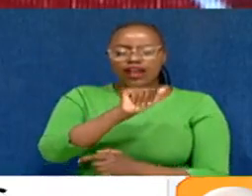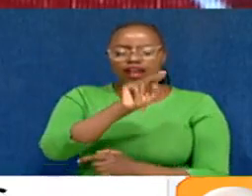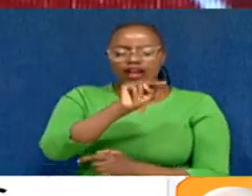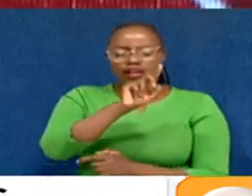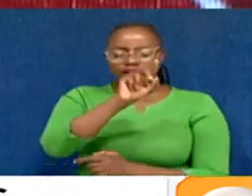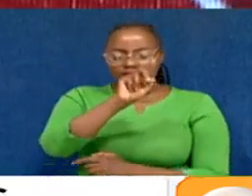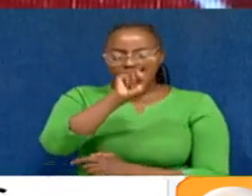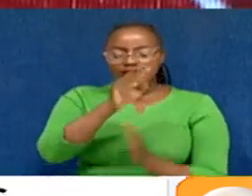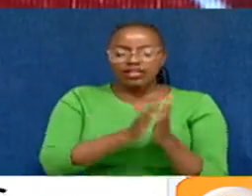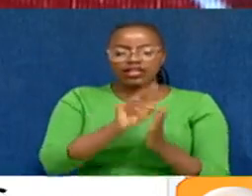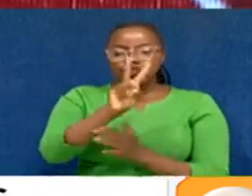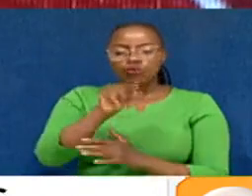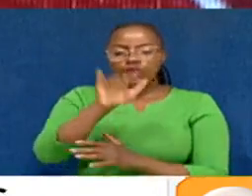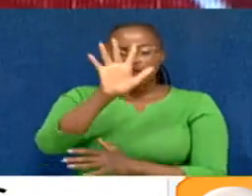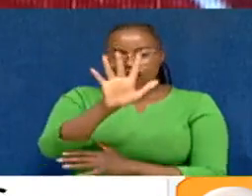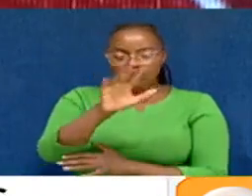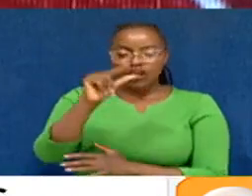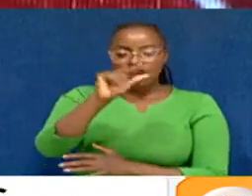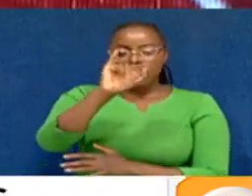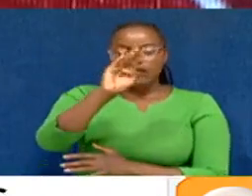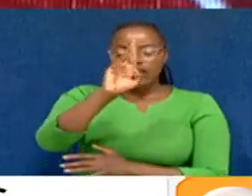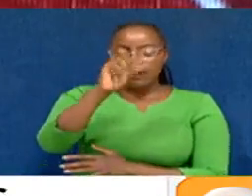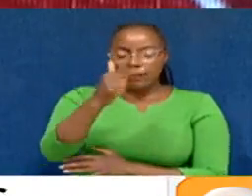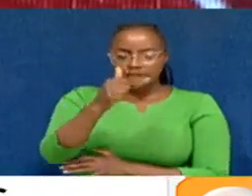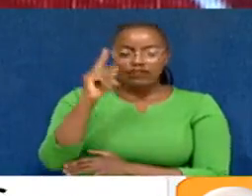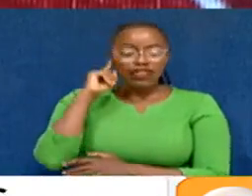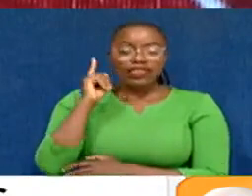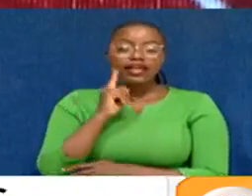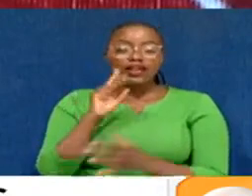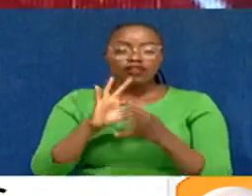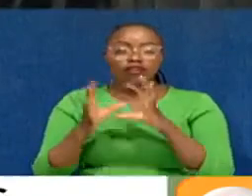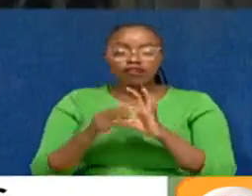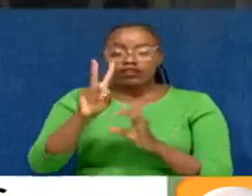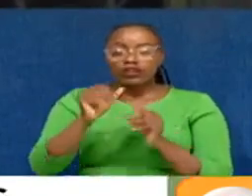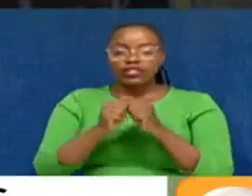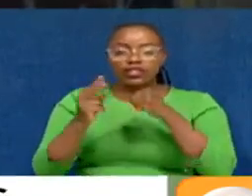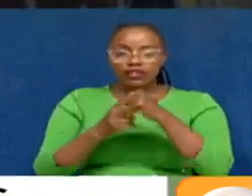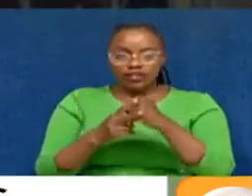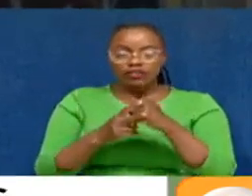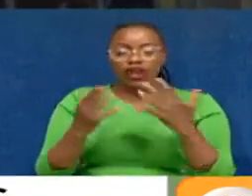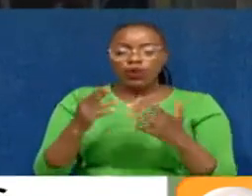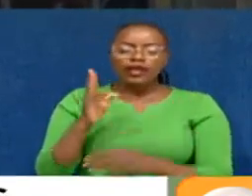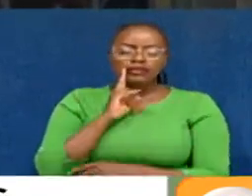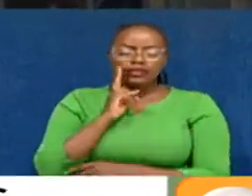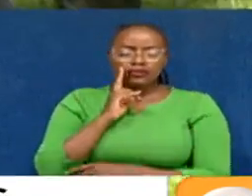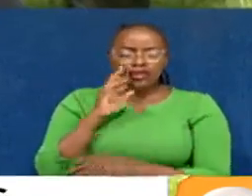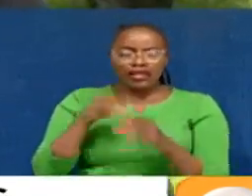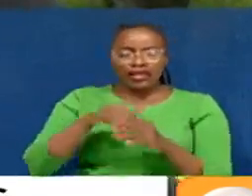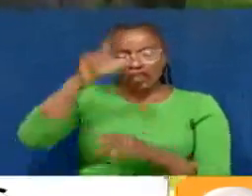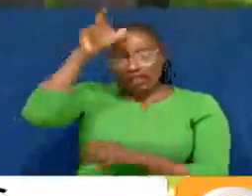Mourio, and Handicap 2.5", Gilbert Alikula. In his Deaflympics debut in 2017 in Samsun in Turkey,